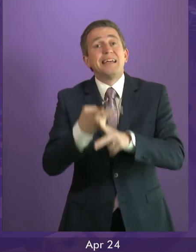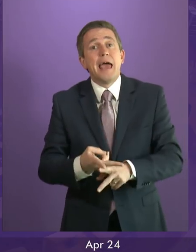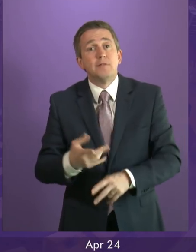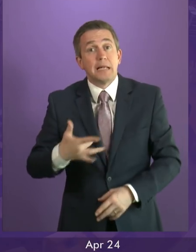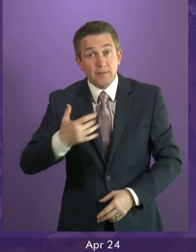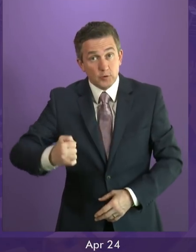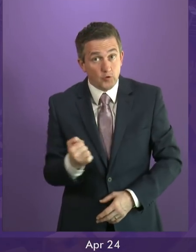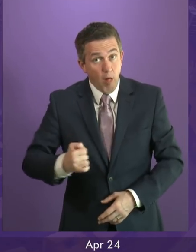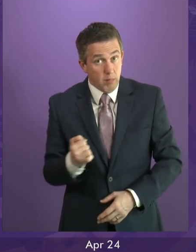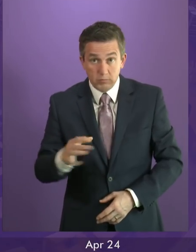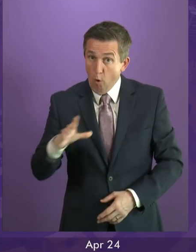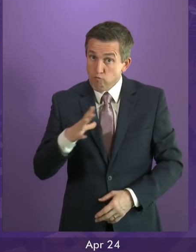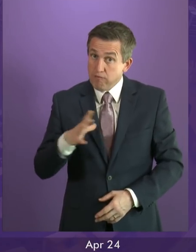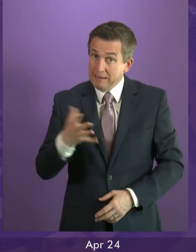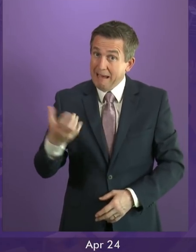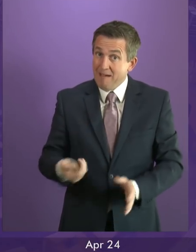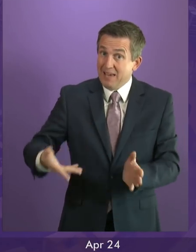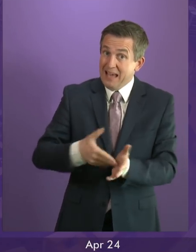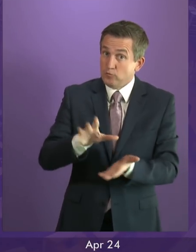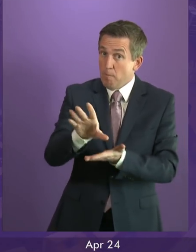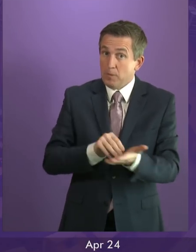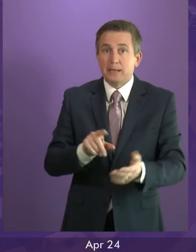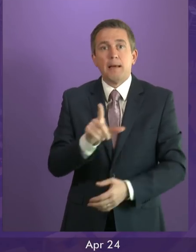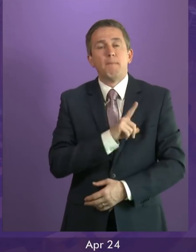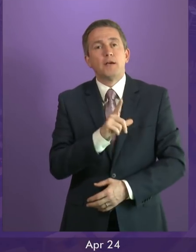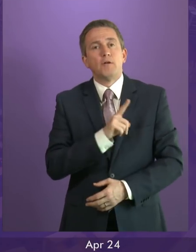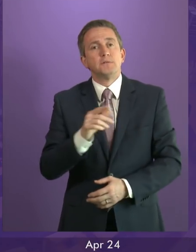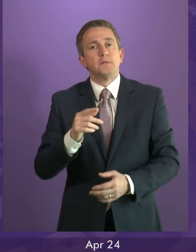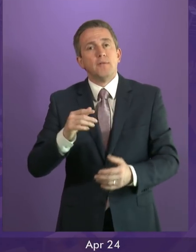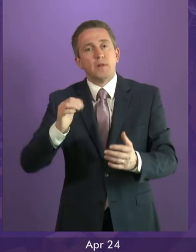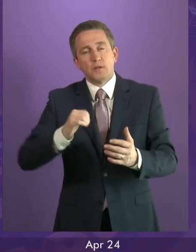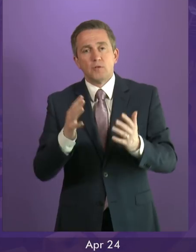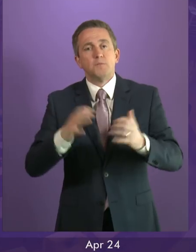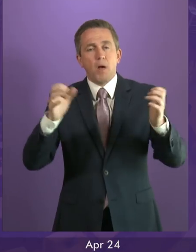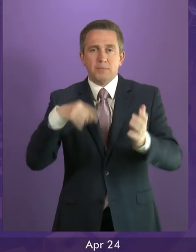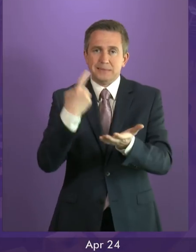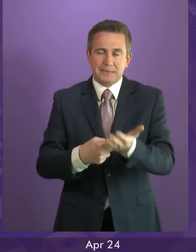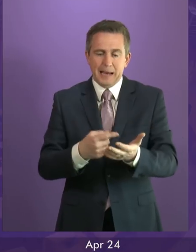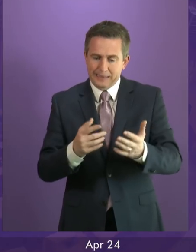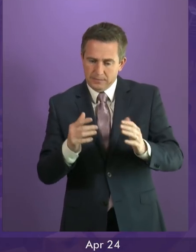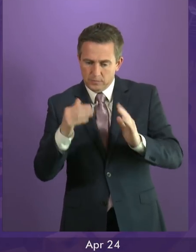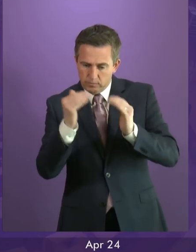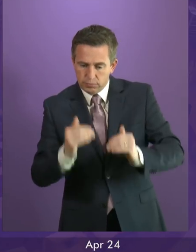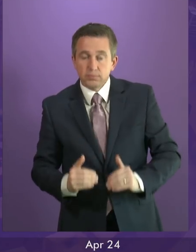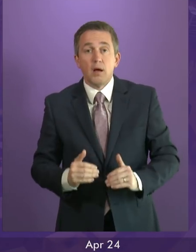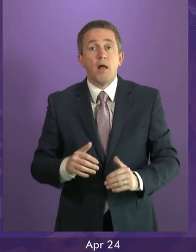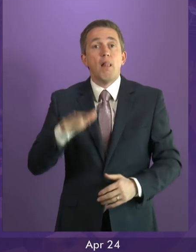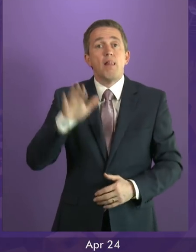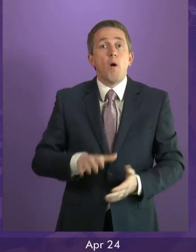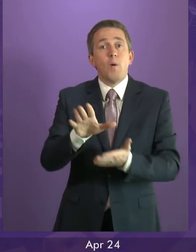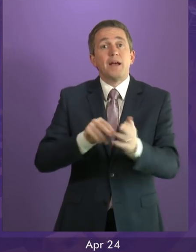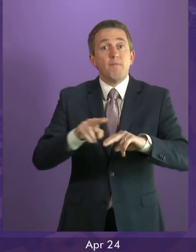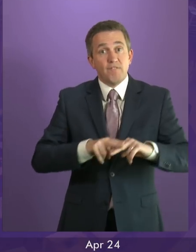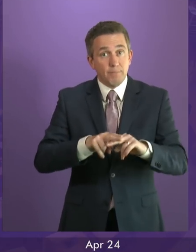extra money in their pockets because of our use of welfare powers. There are low-income families getting the best start grant when they have a child